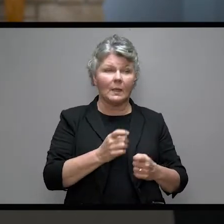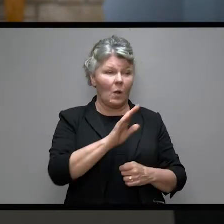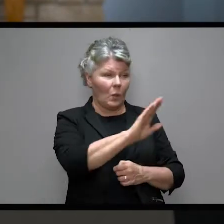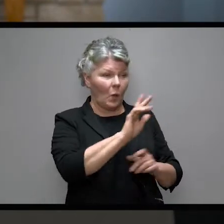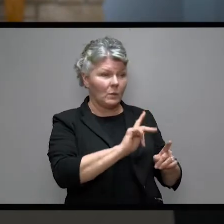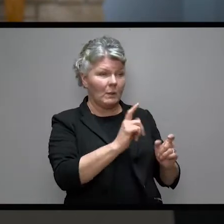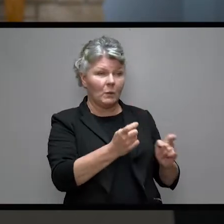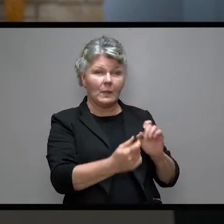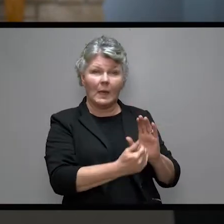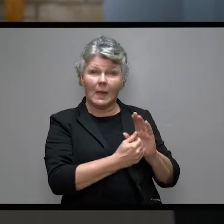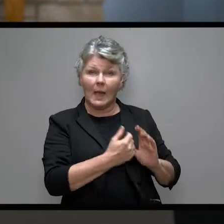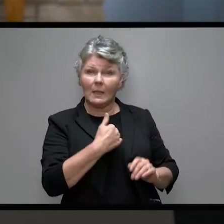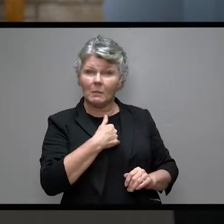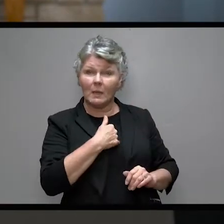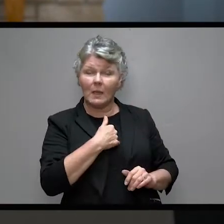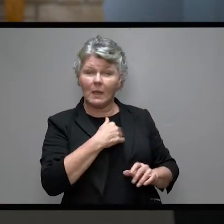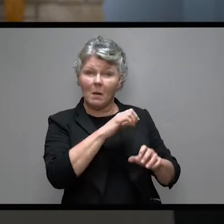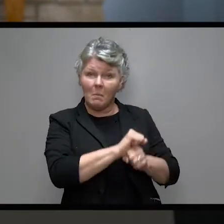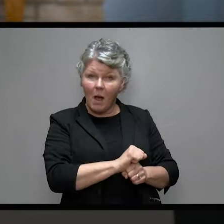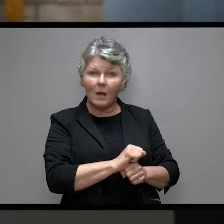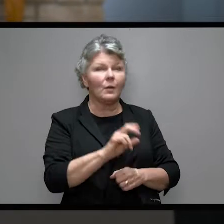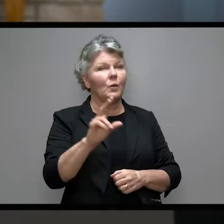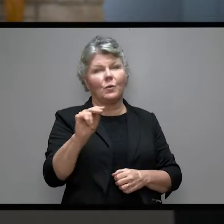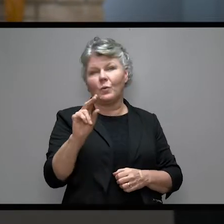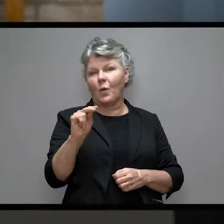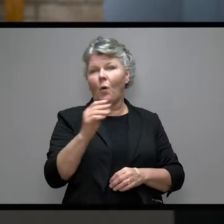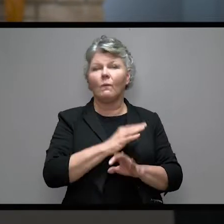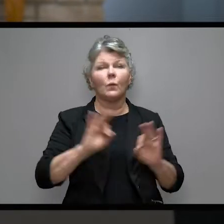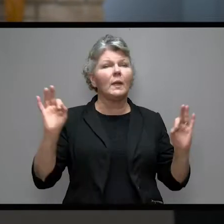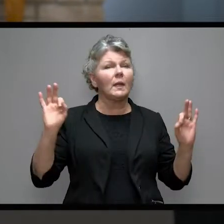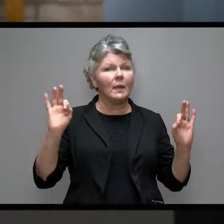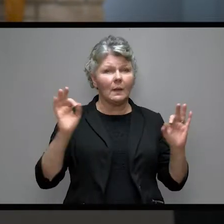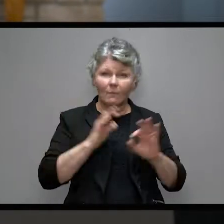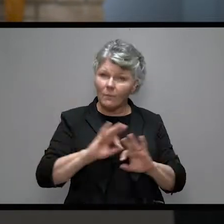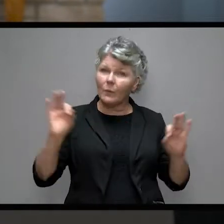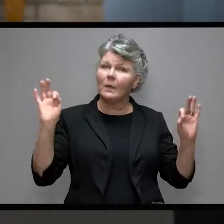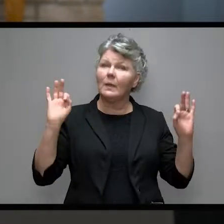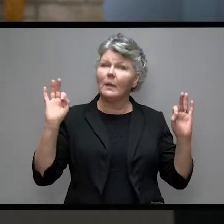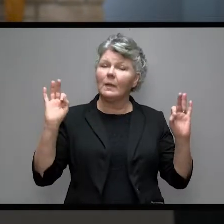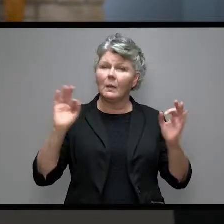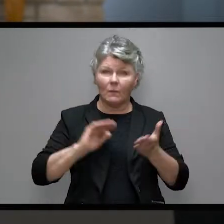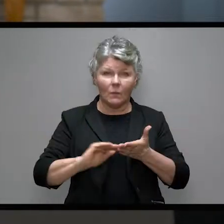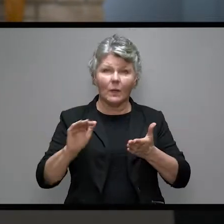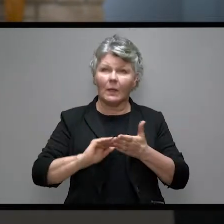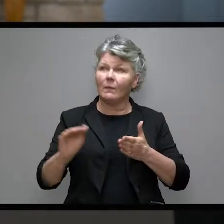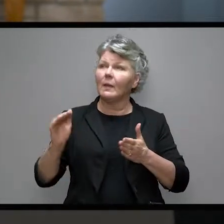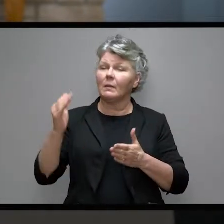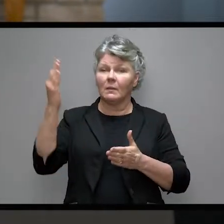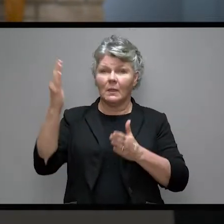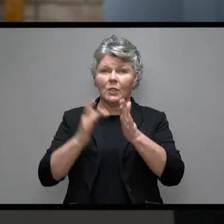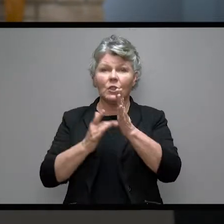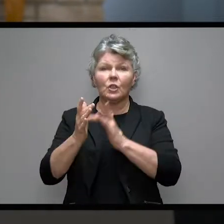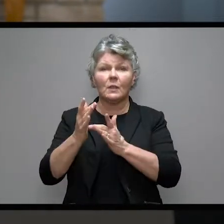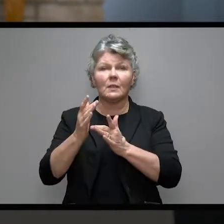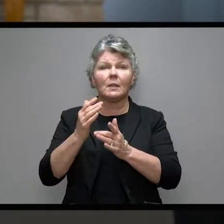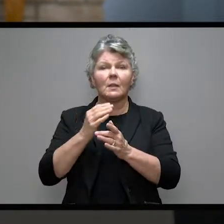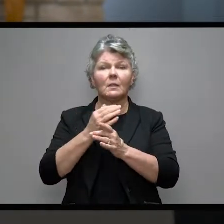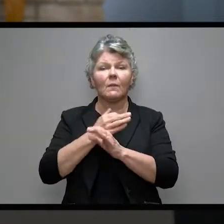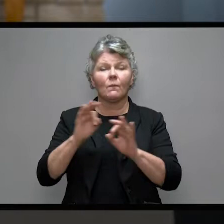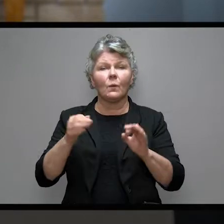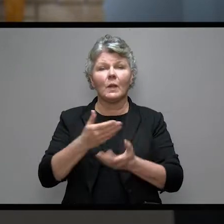that have been done against you. By forgiving you, Jesus releases you from sin,